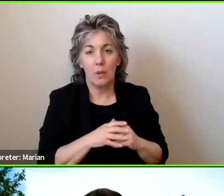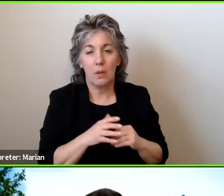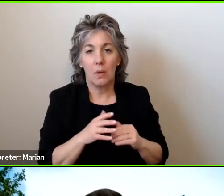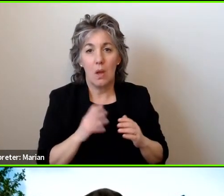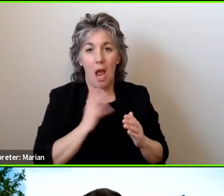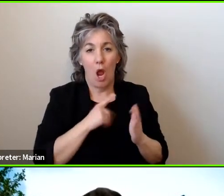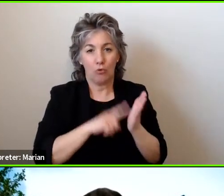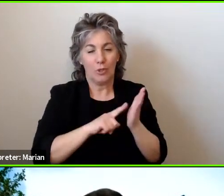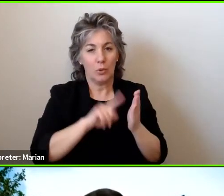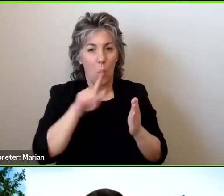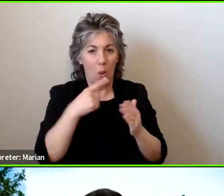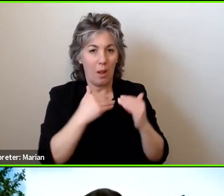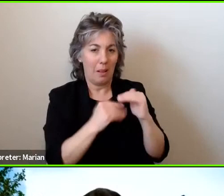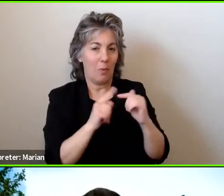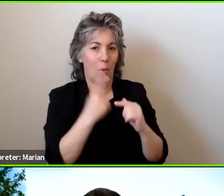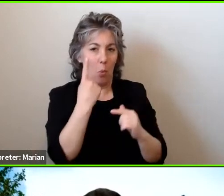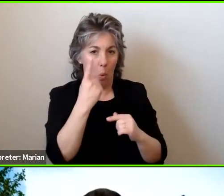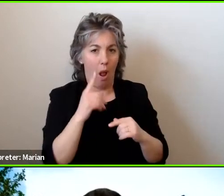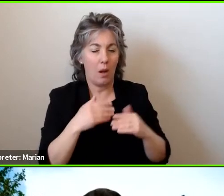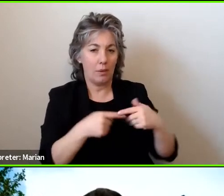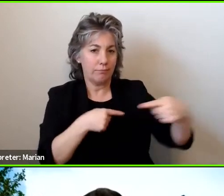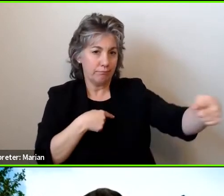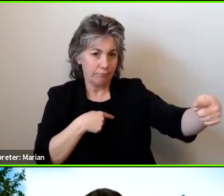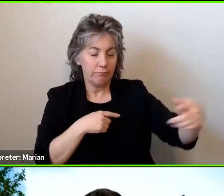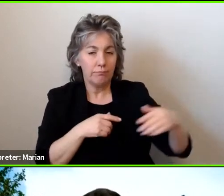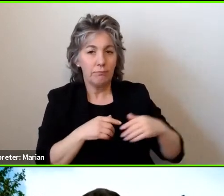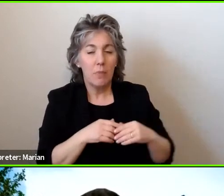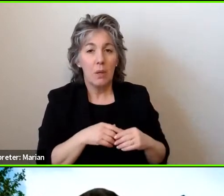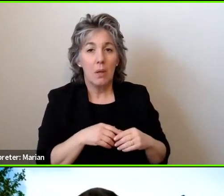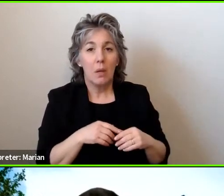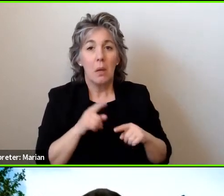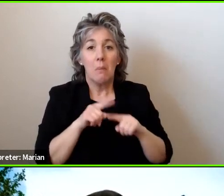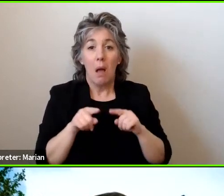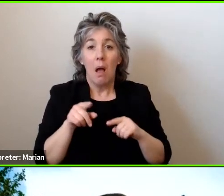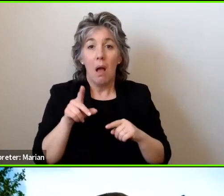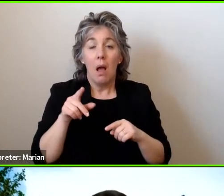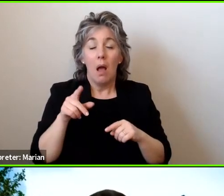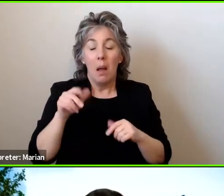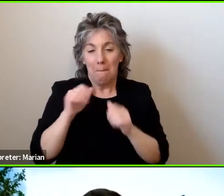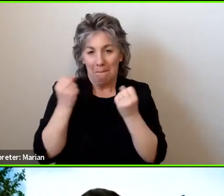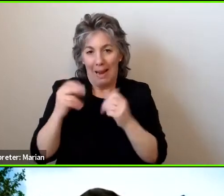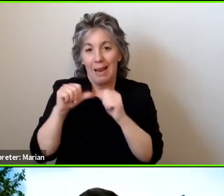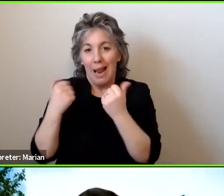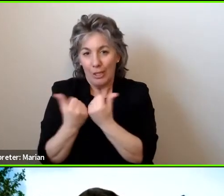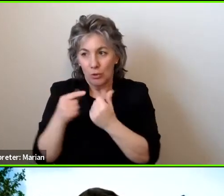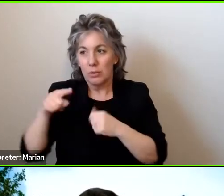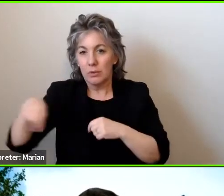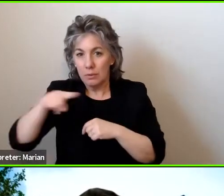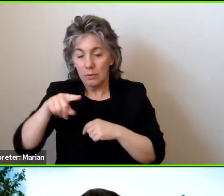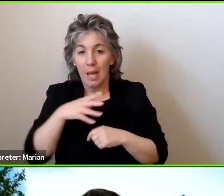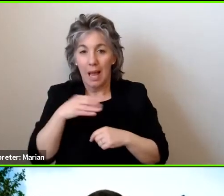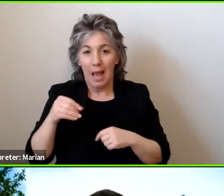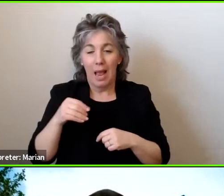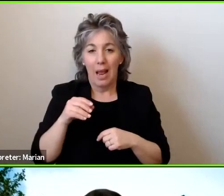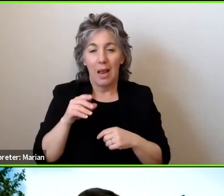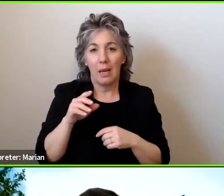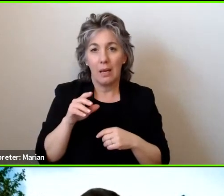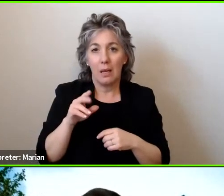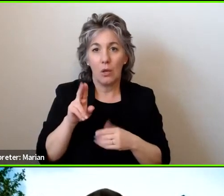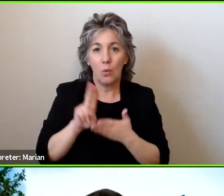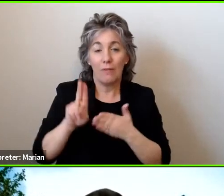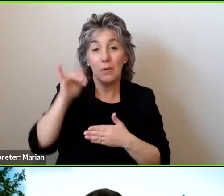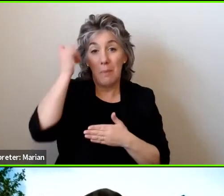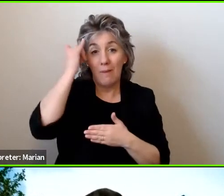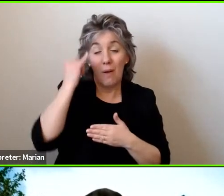suggested are things that are being looked into very carefully by a number of agencies, including us at the UB Ideas Center, in terms of the